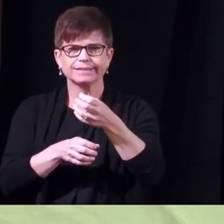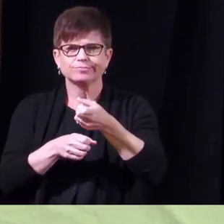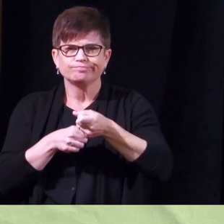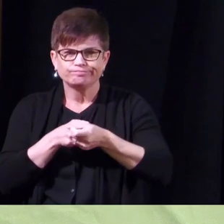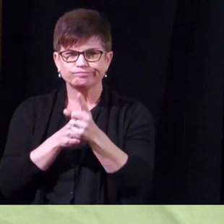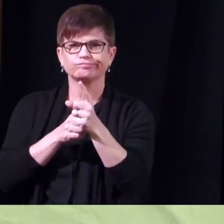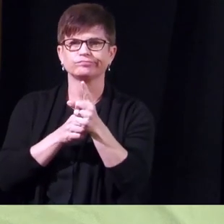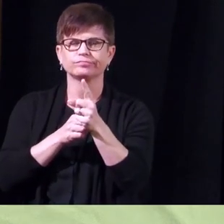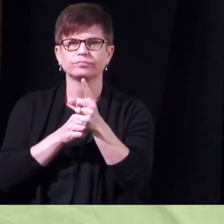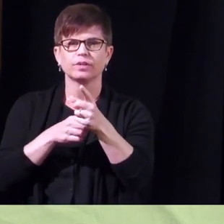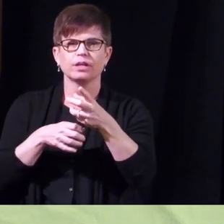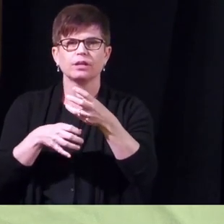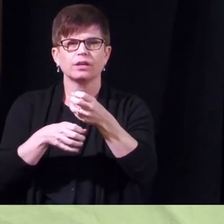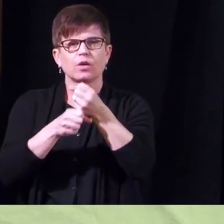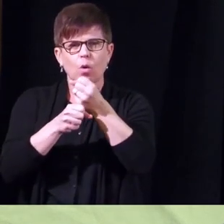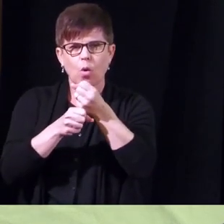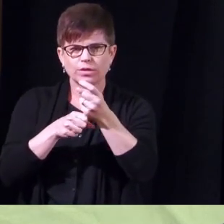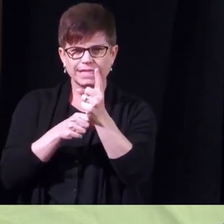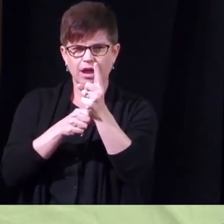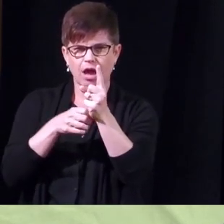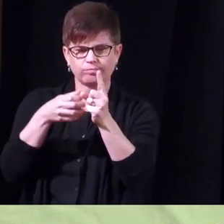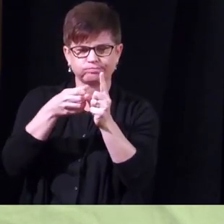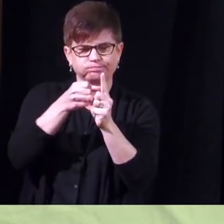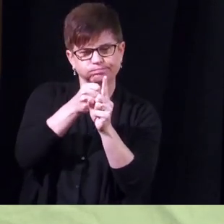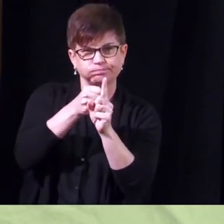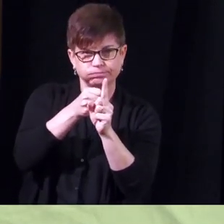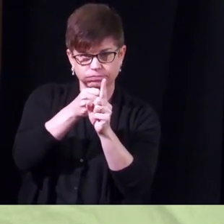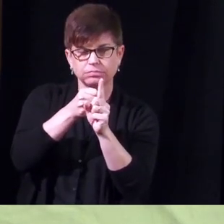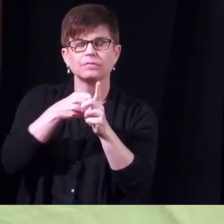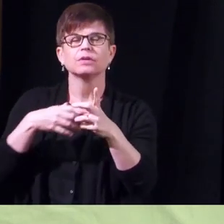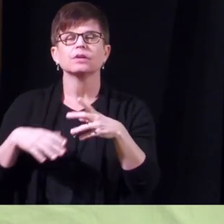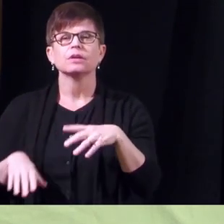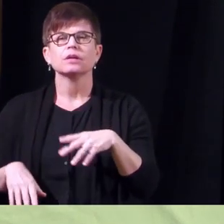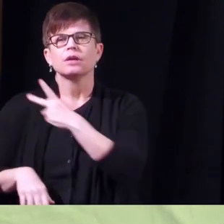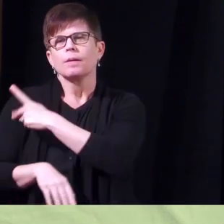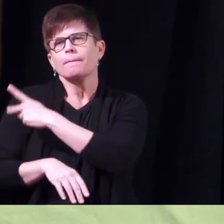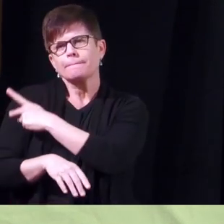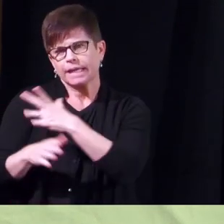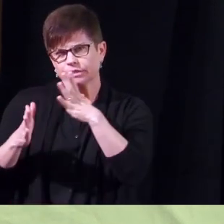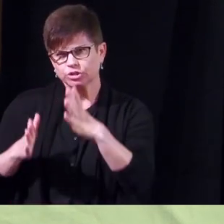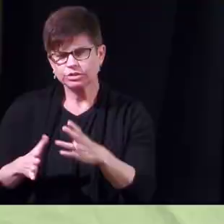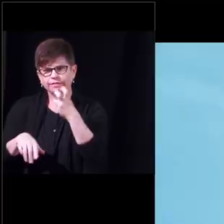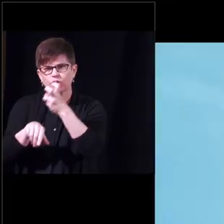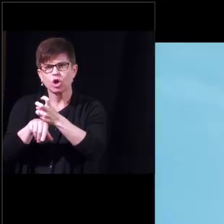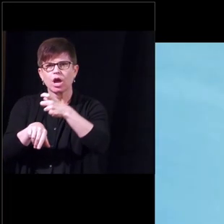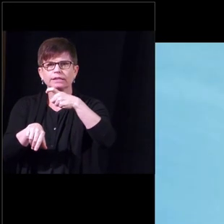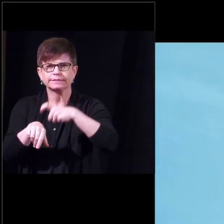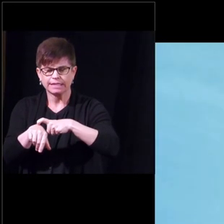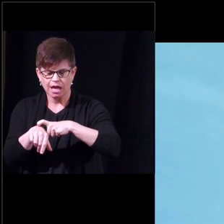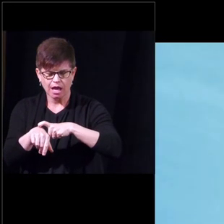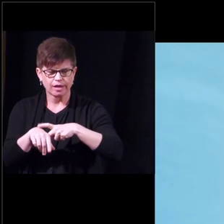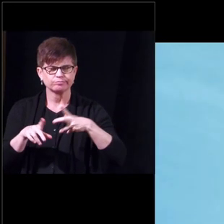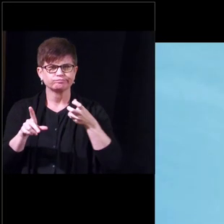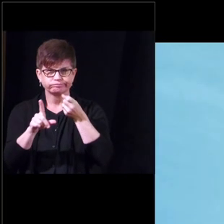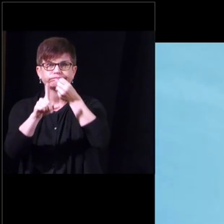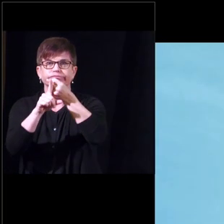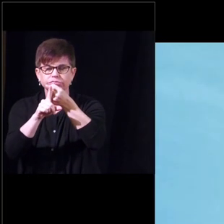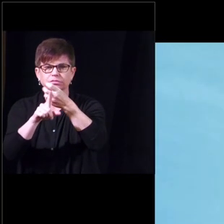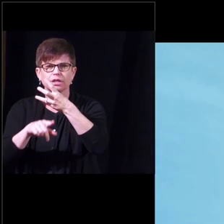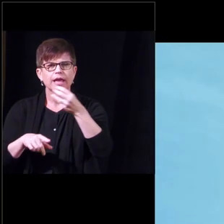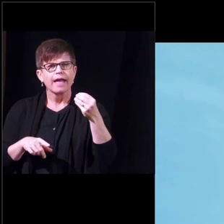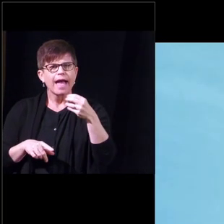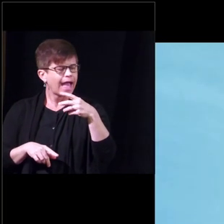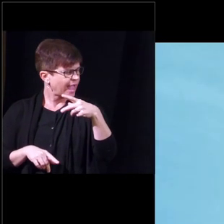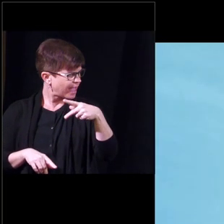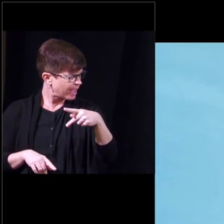a tourniquet at the base of the penis there's patients that have difficulty reaching climax that's called anorgasmia and peyroni's